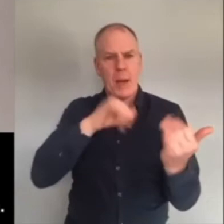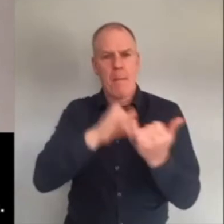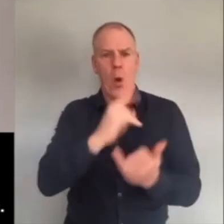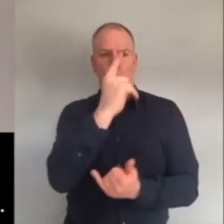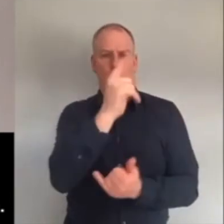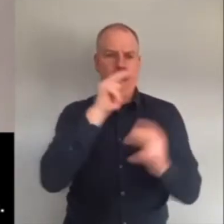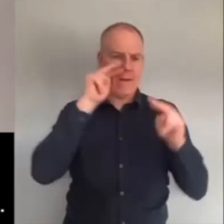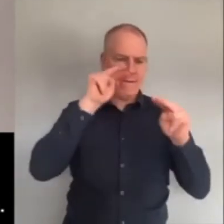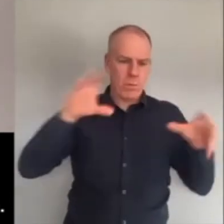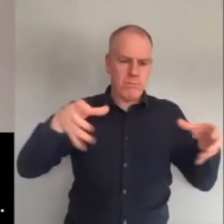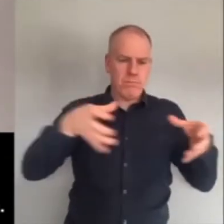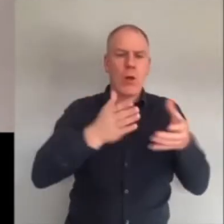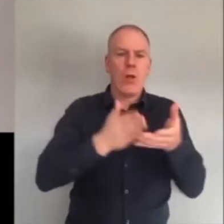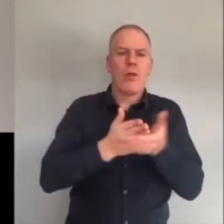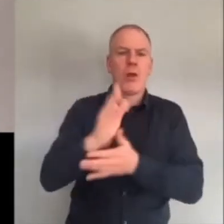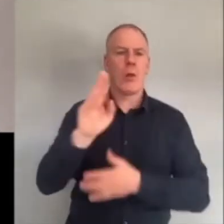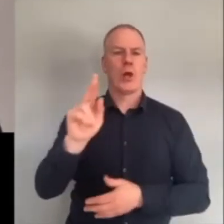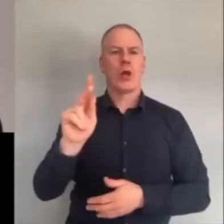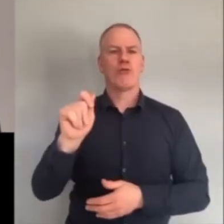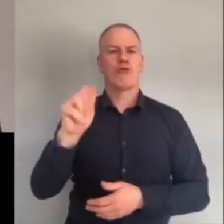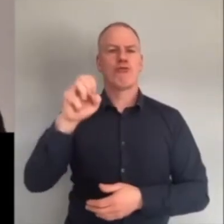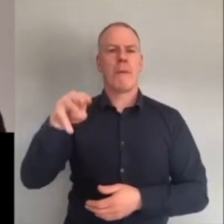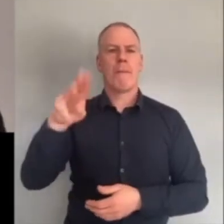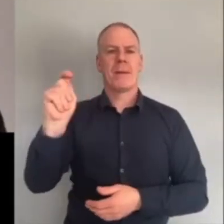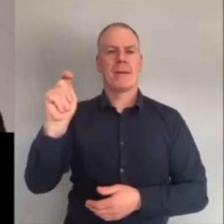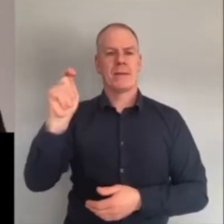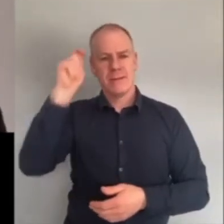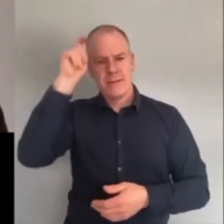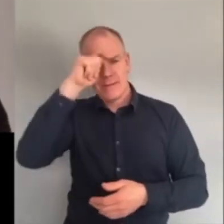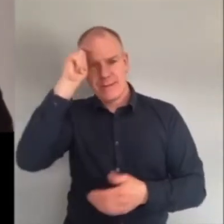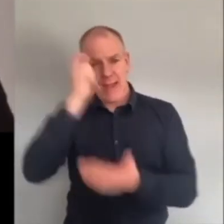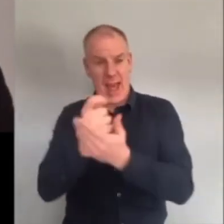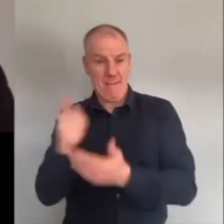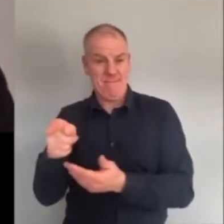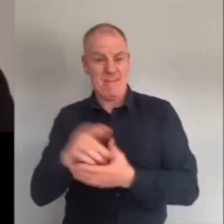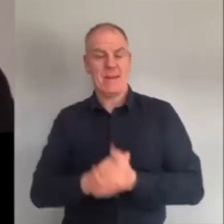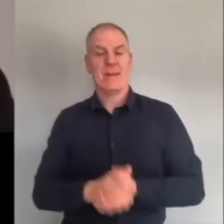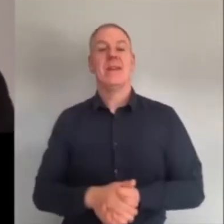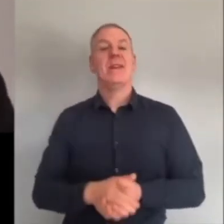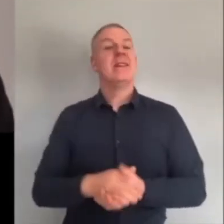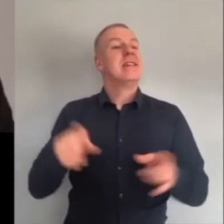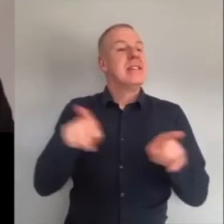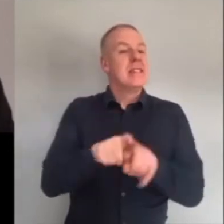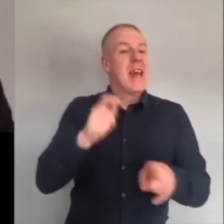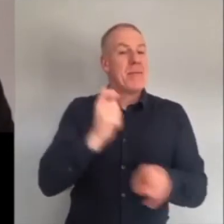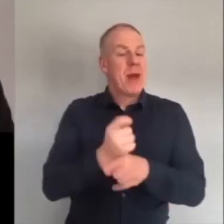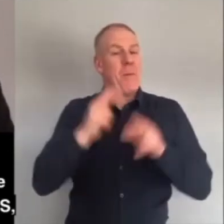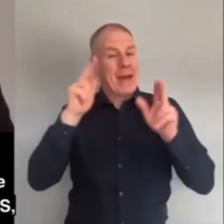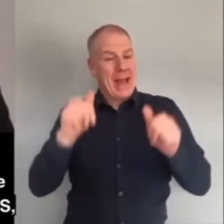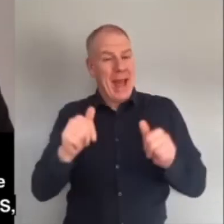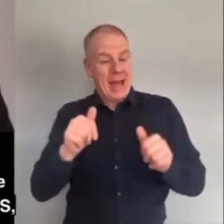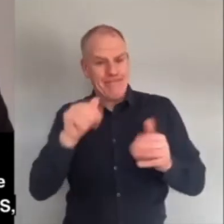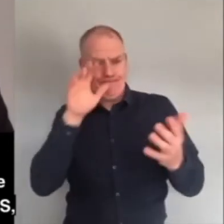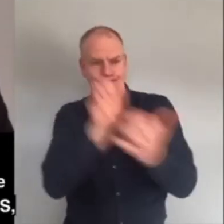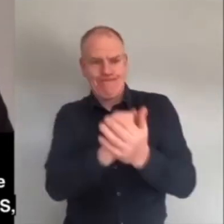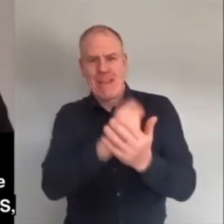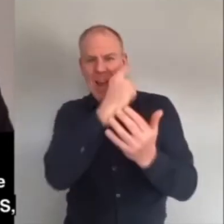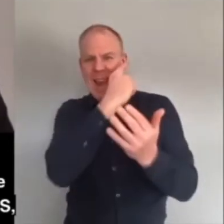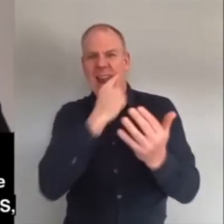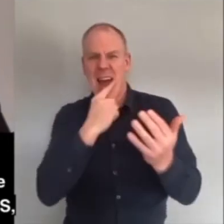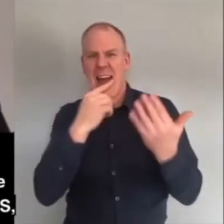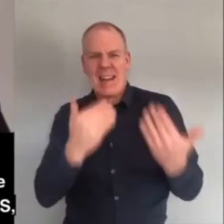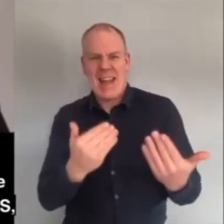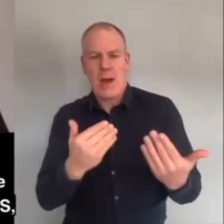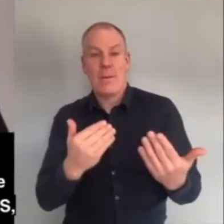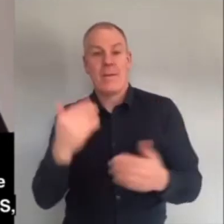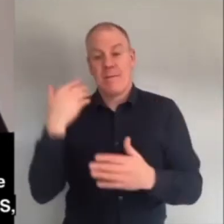in the Trump era. Happily, I think we've learned during this era how to cover lies. It's taken too long, but you see